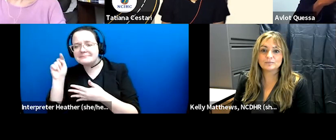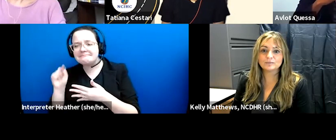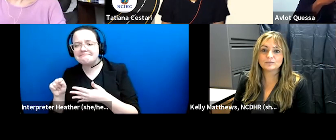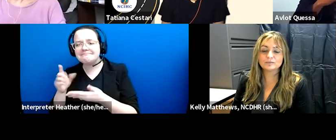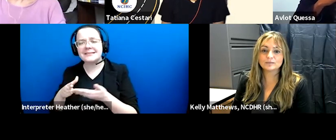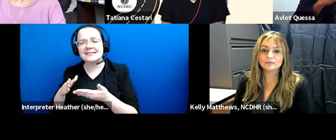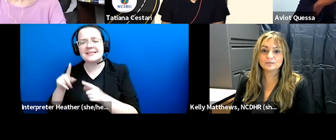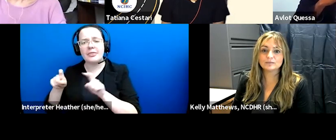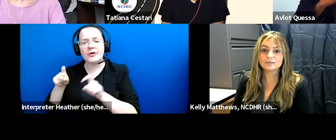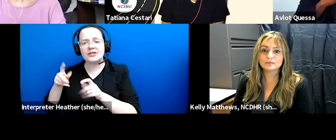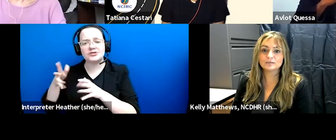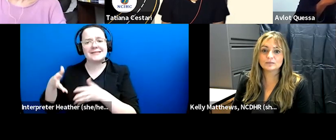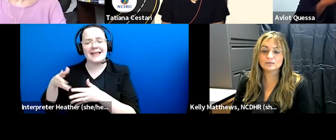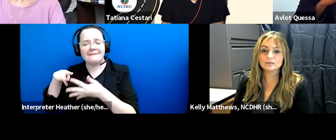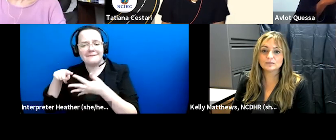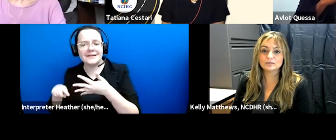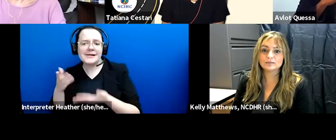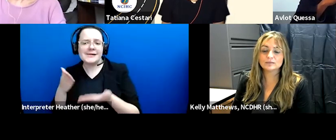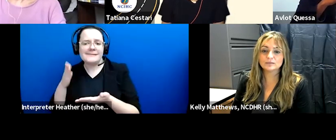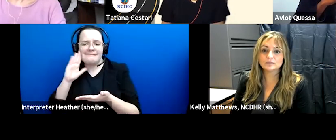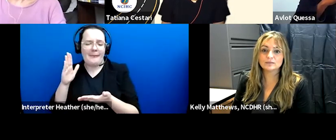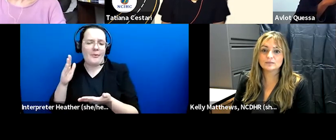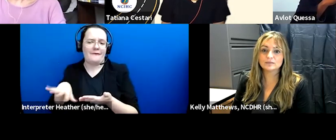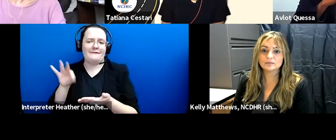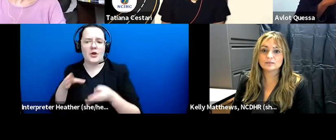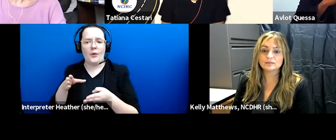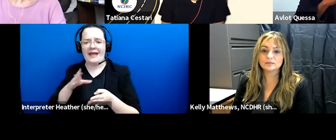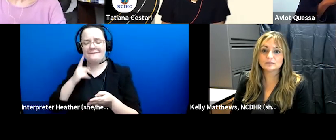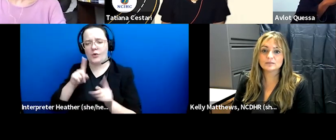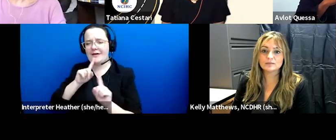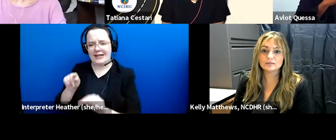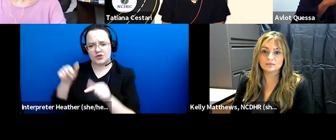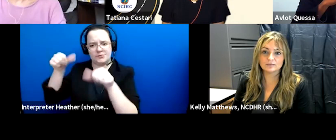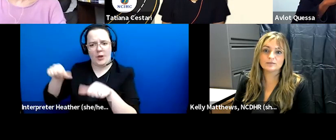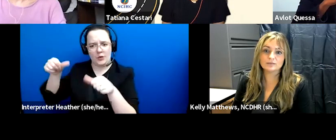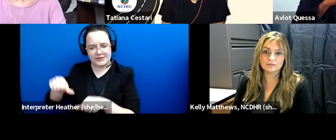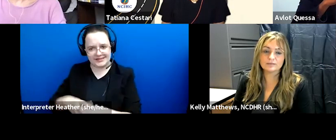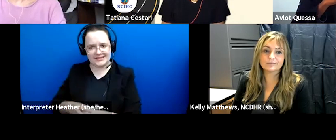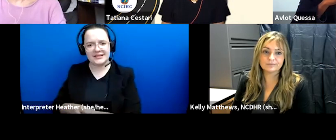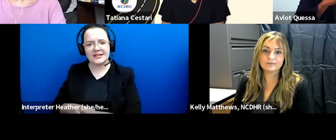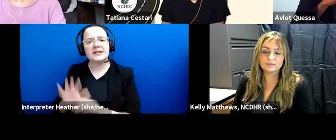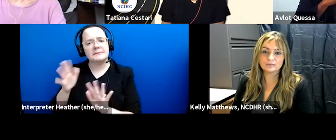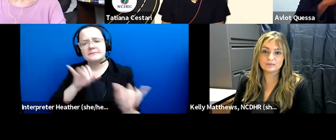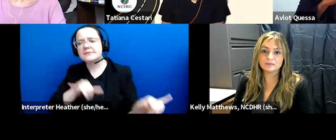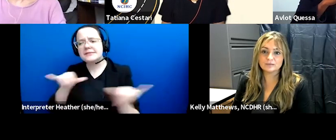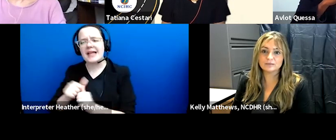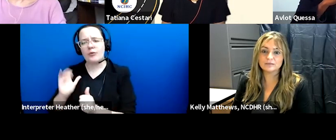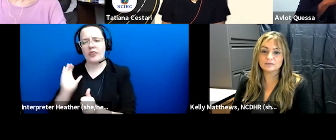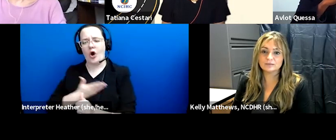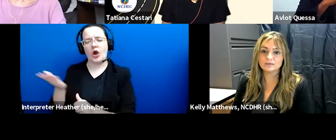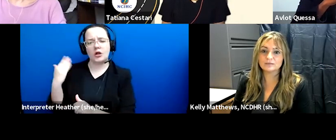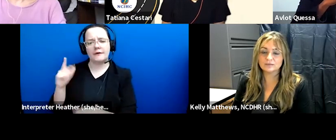that were asked uh with some answers posted in a similar way to uh what we did with our first panel